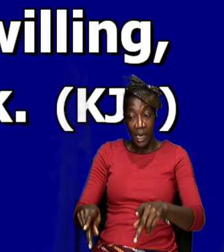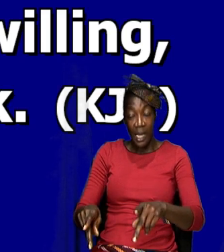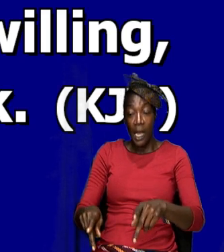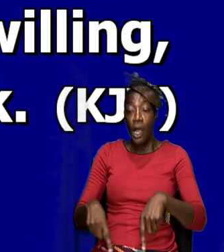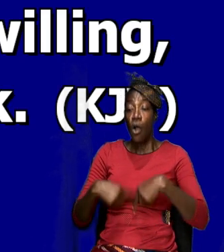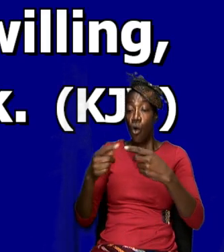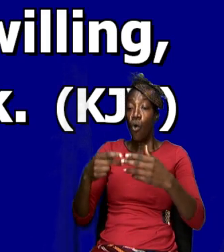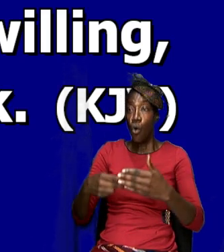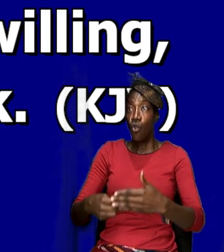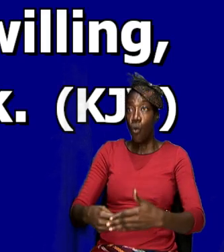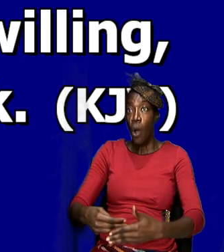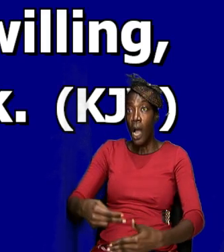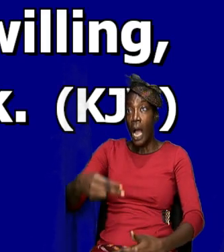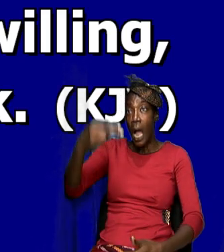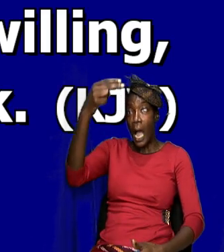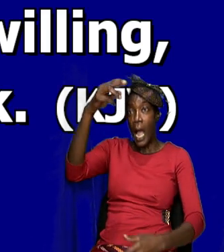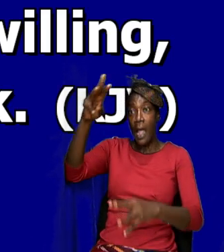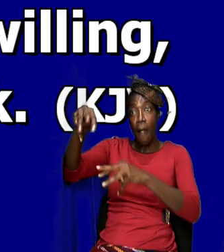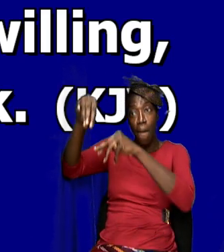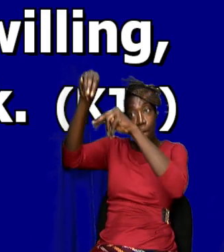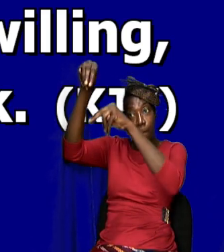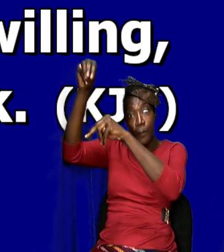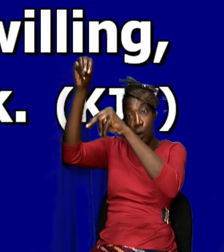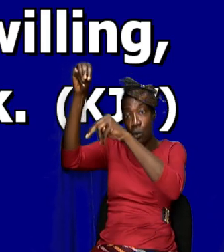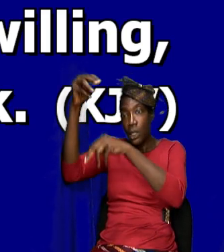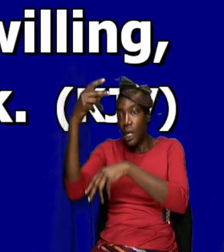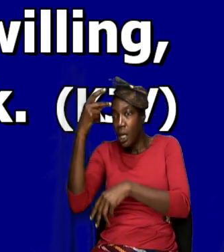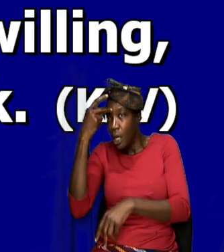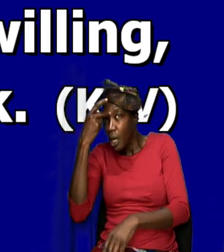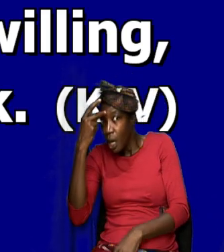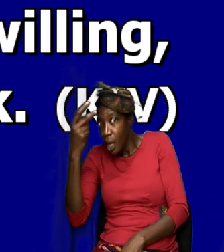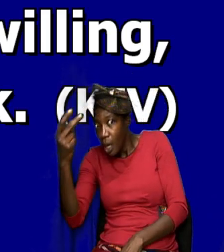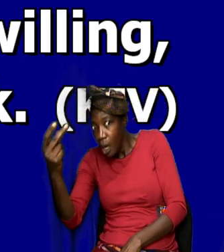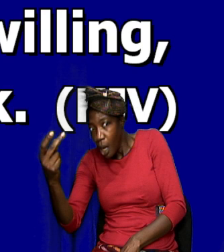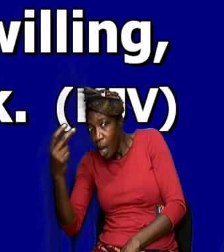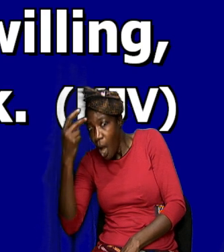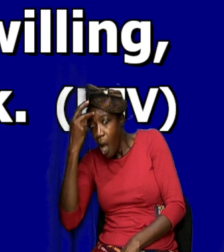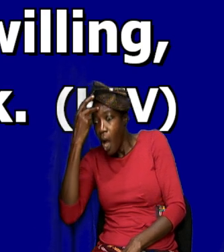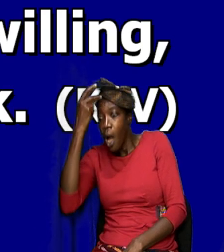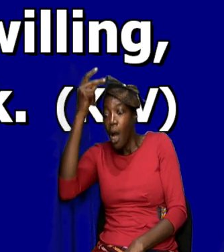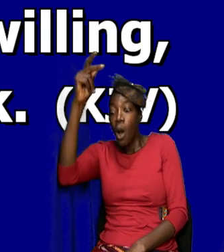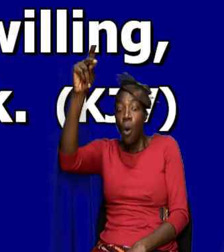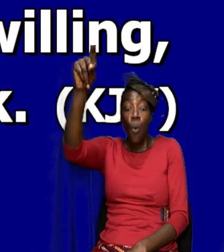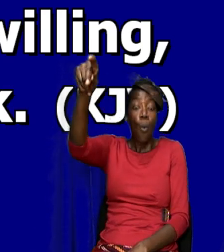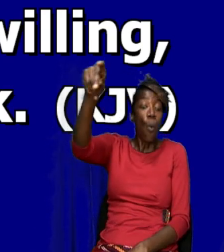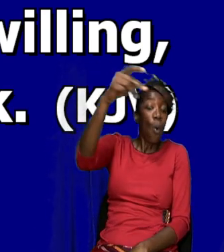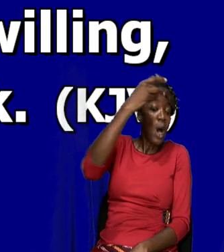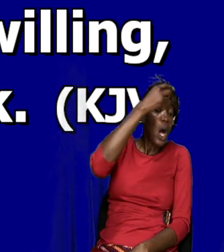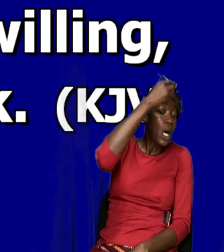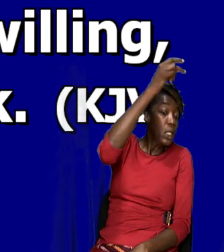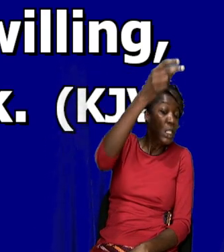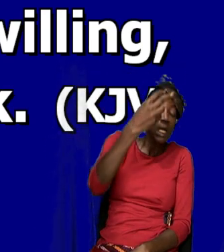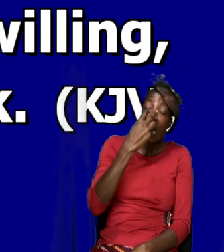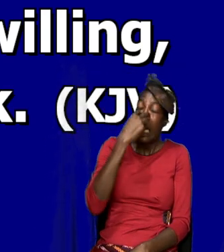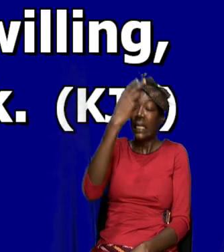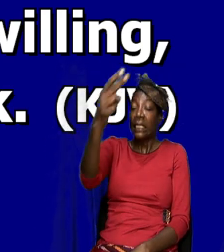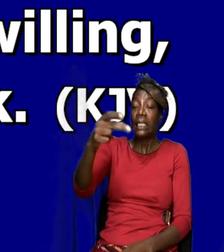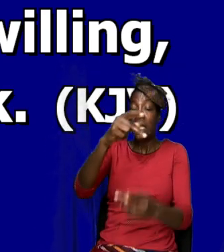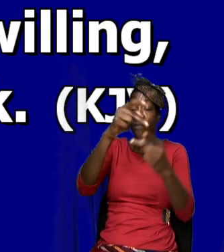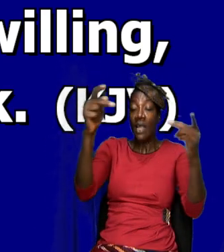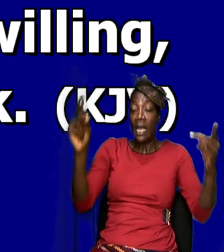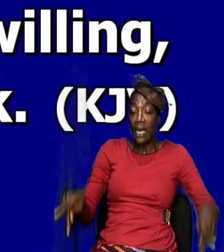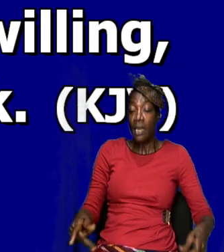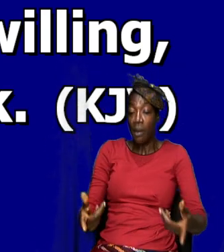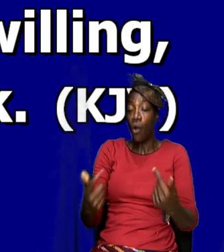mountain and watch and look and see if an enemy is approaching and so the person would